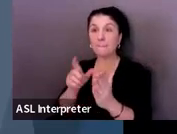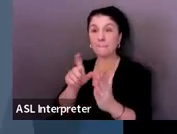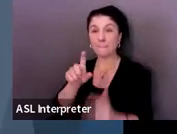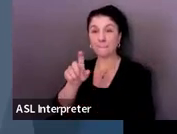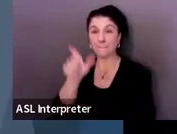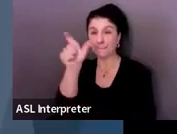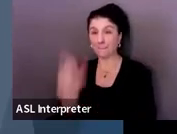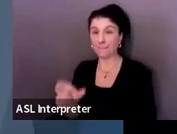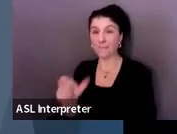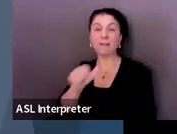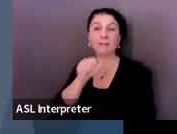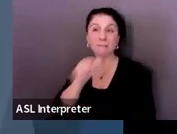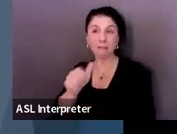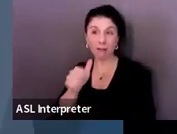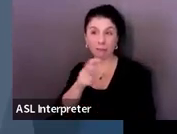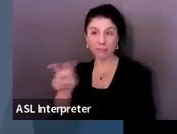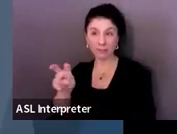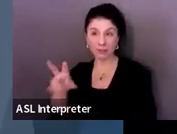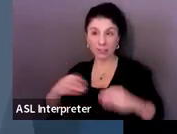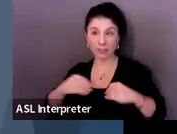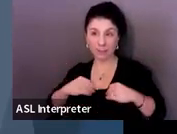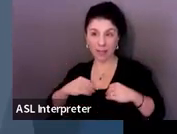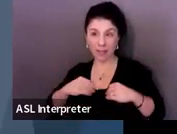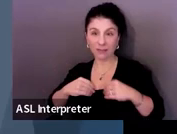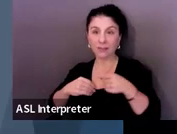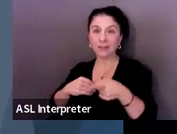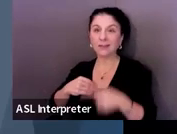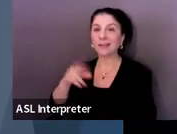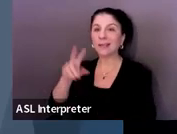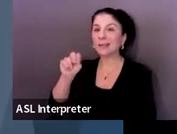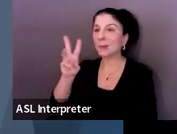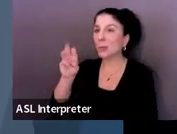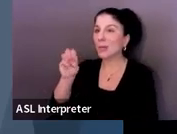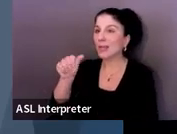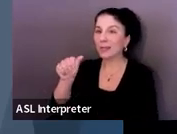section. They would need to be those ones with those transition components.